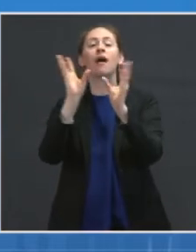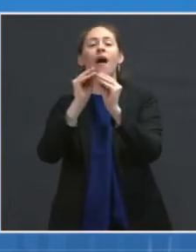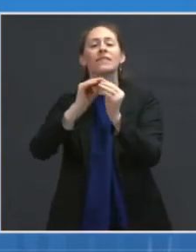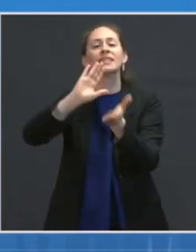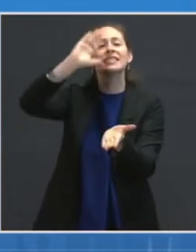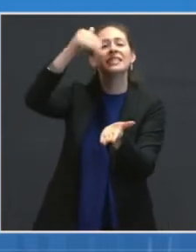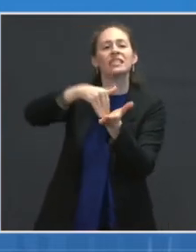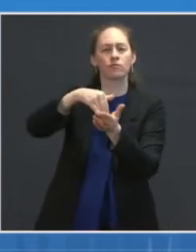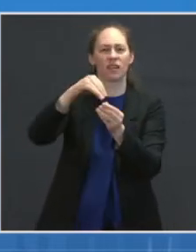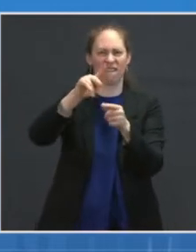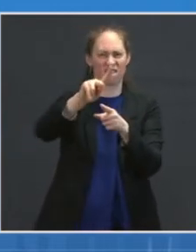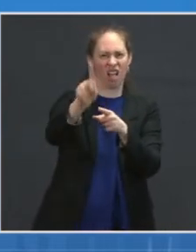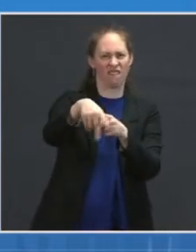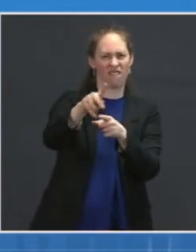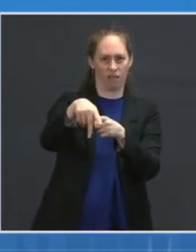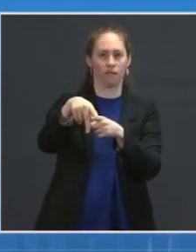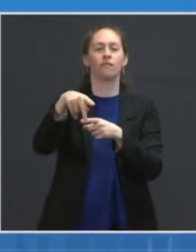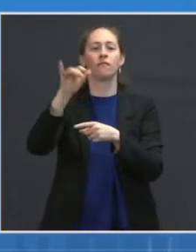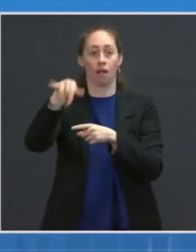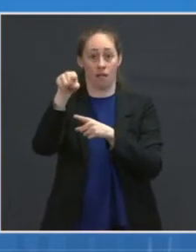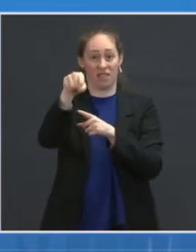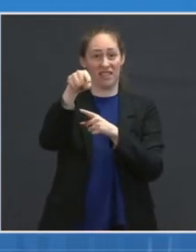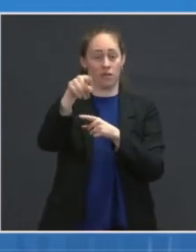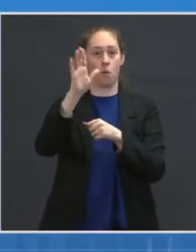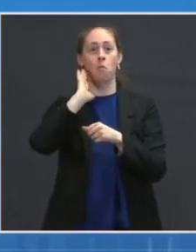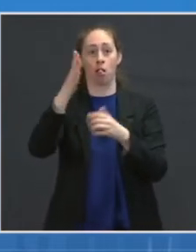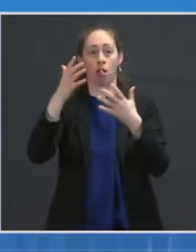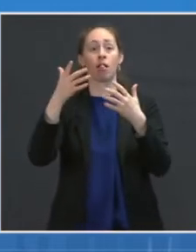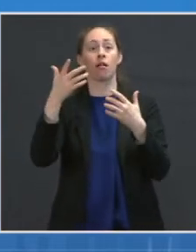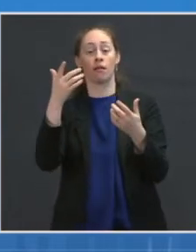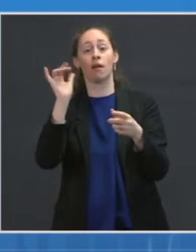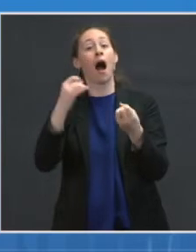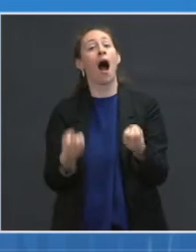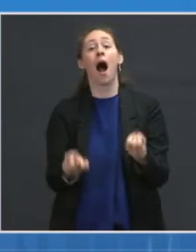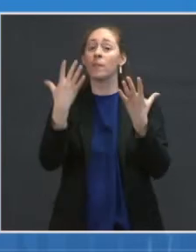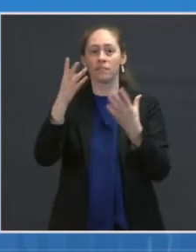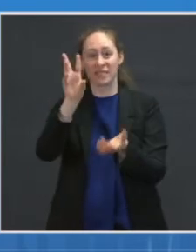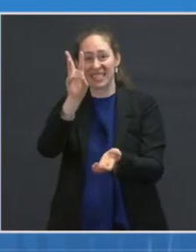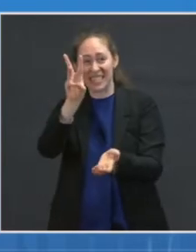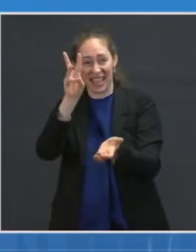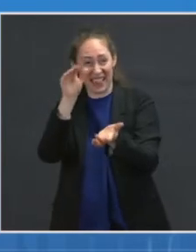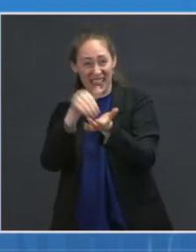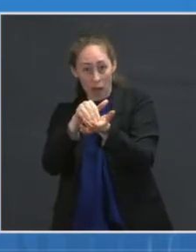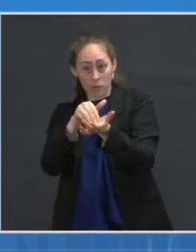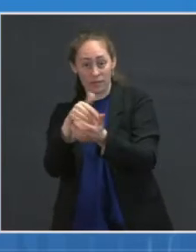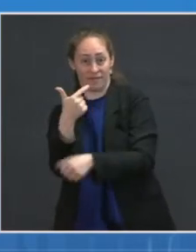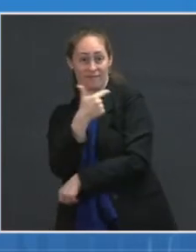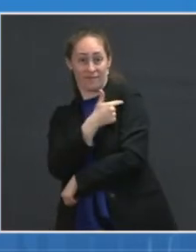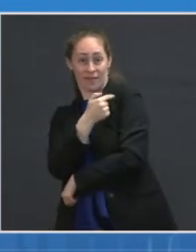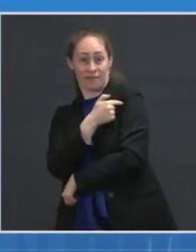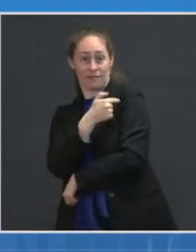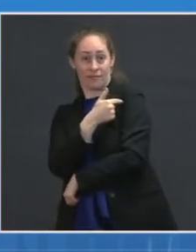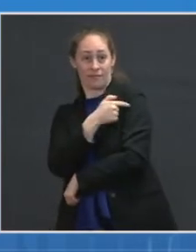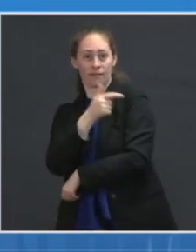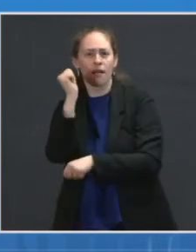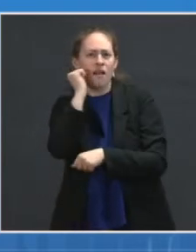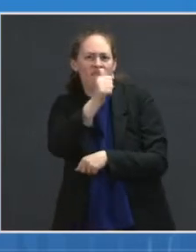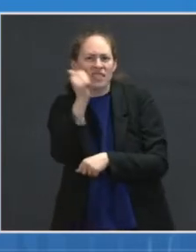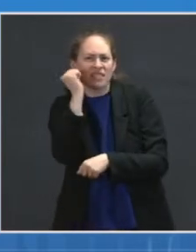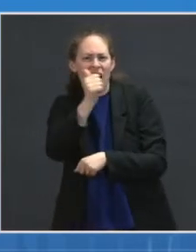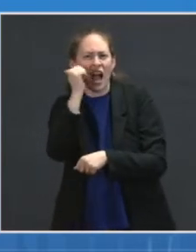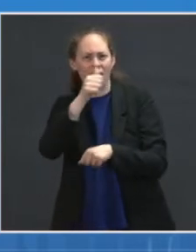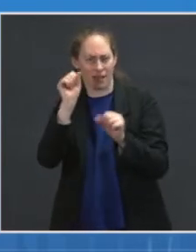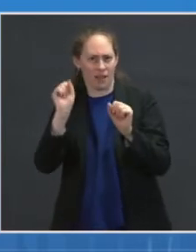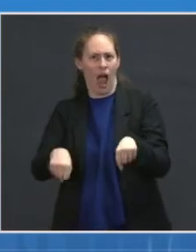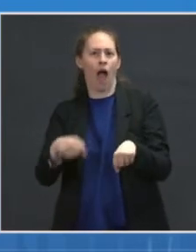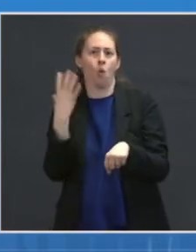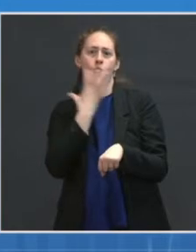This site will have the capacity to deliver 6,000 doses per day. The selection of all of these sites